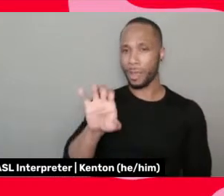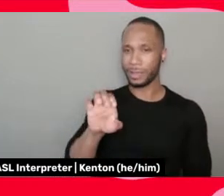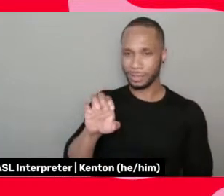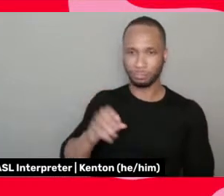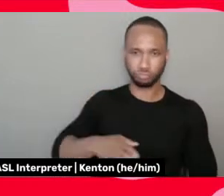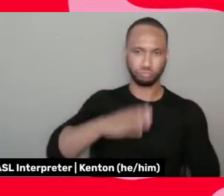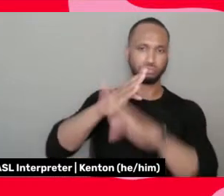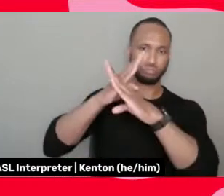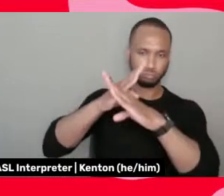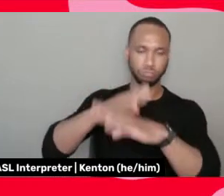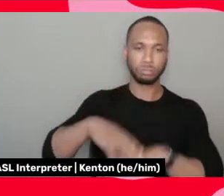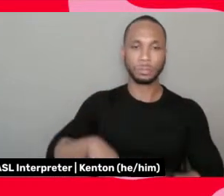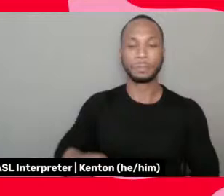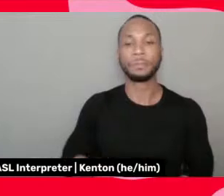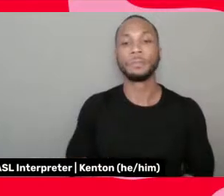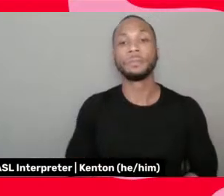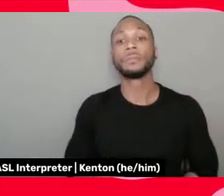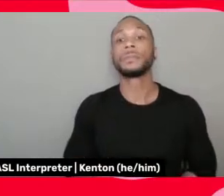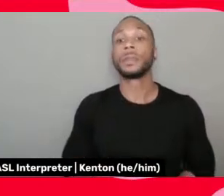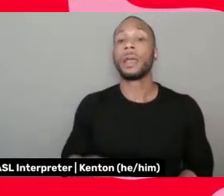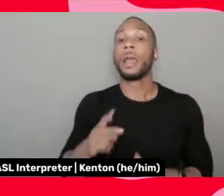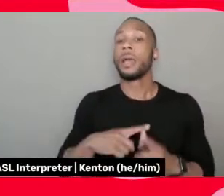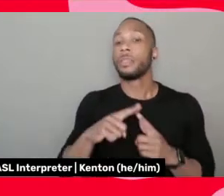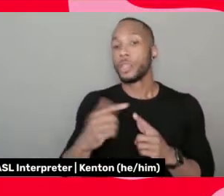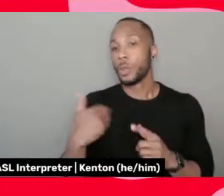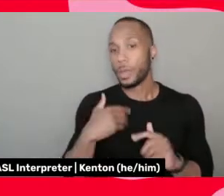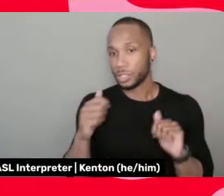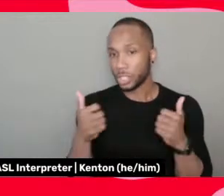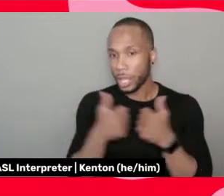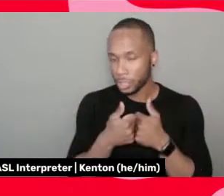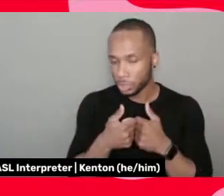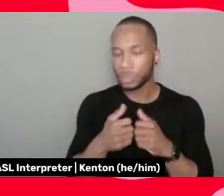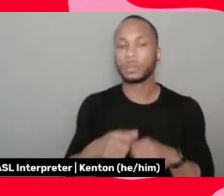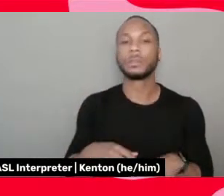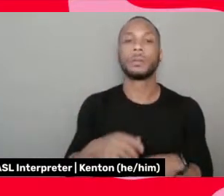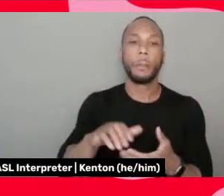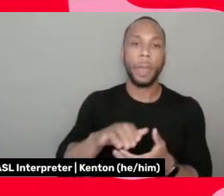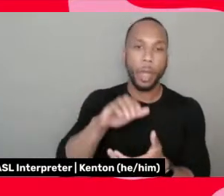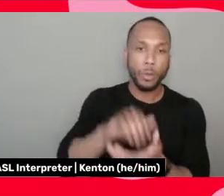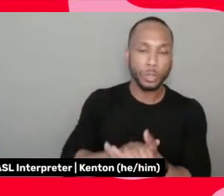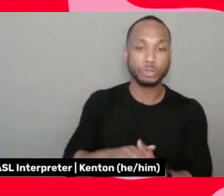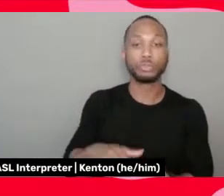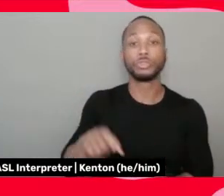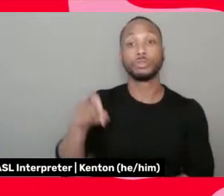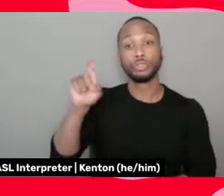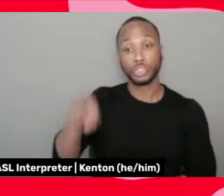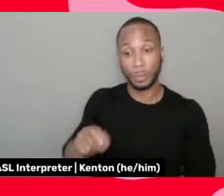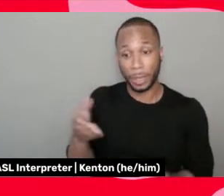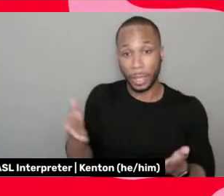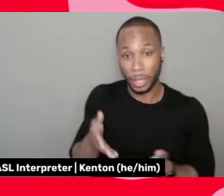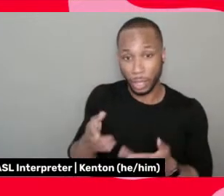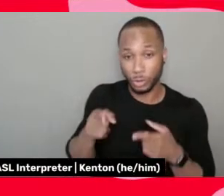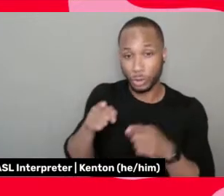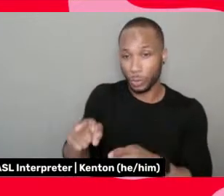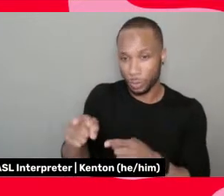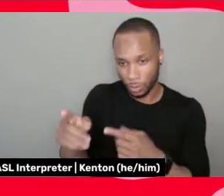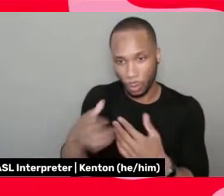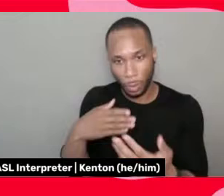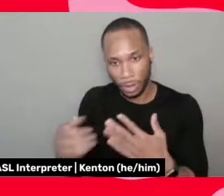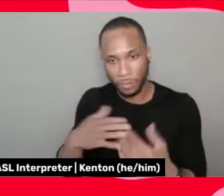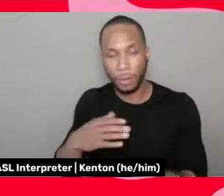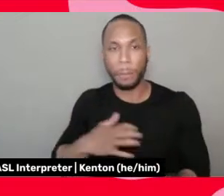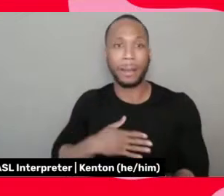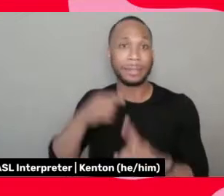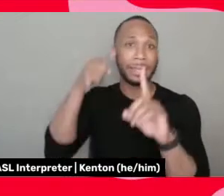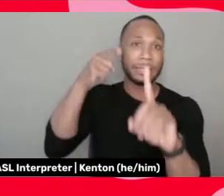there, um, were the challenges in marriage of, you know, you should be here doing this. Well, you know, my destiny, my